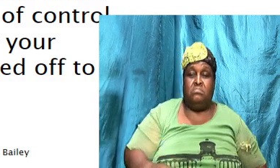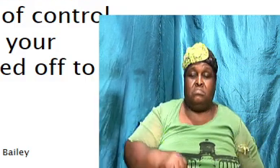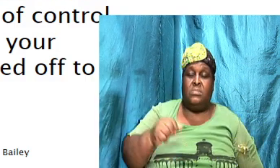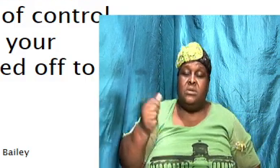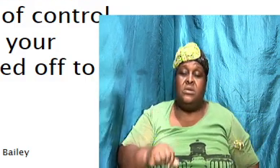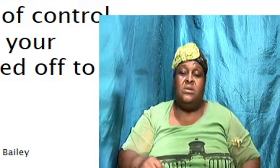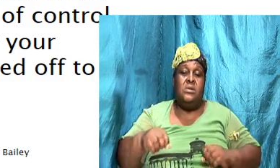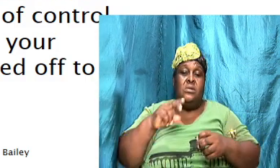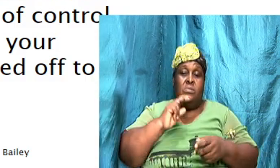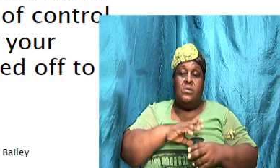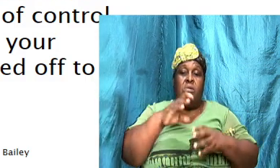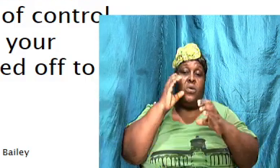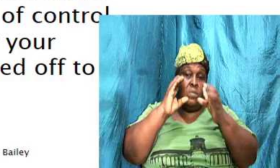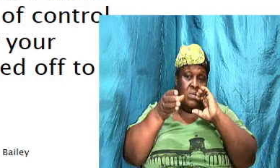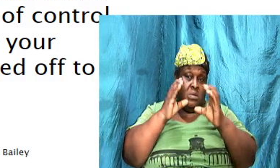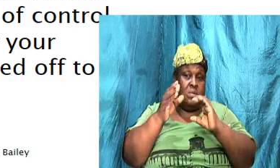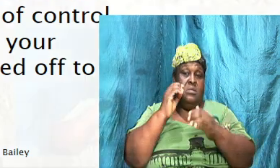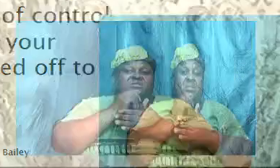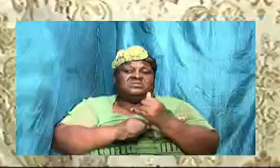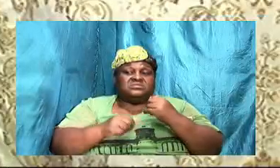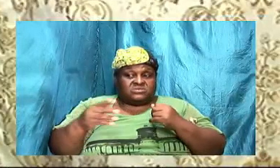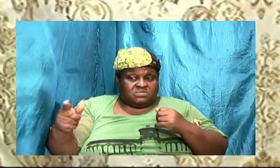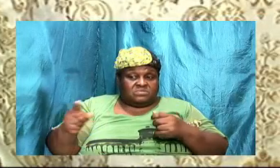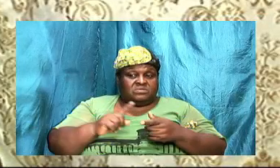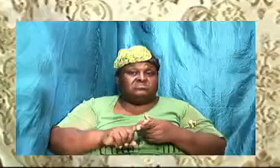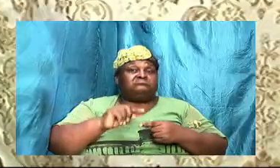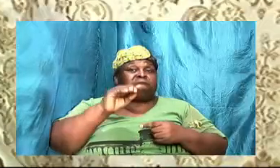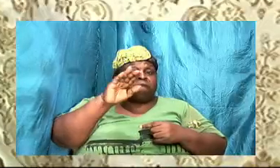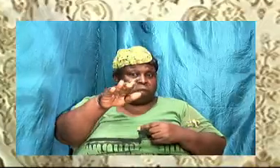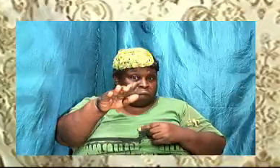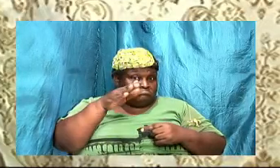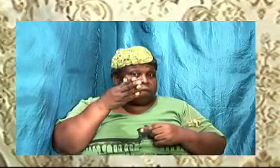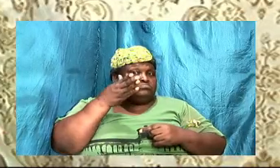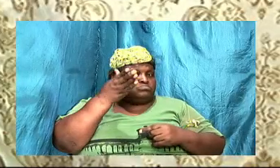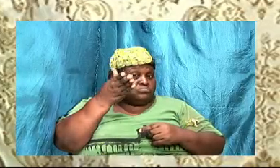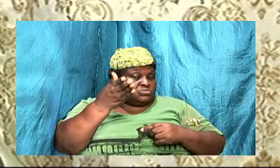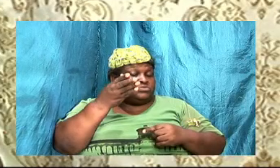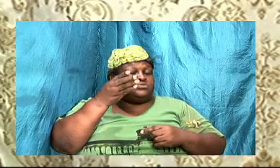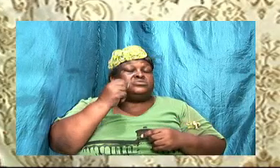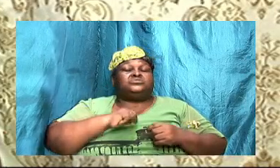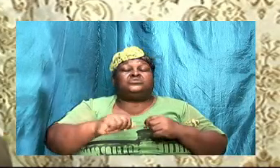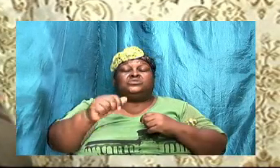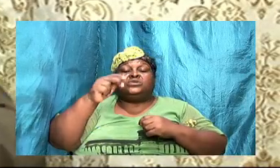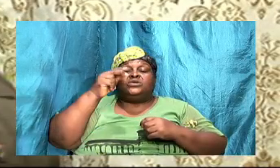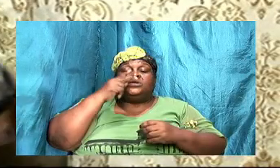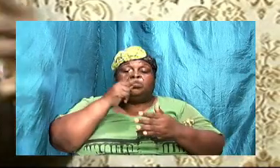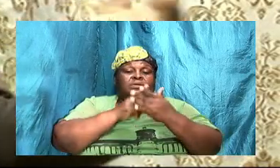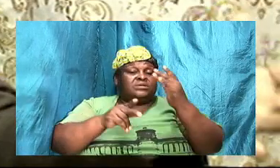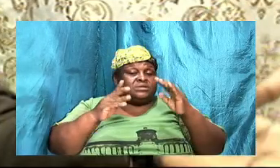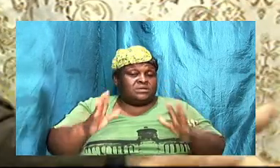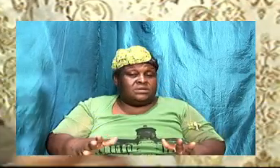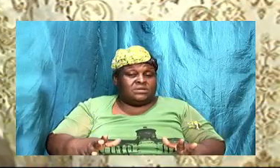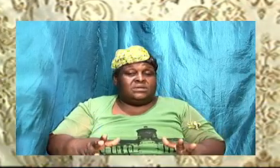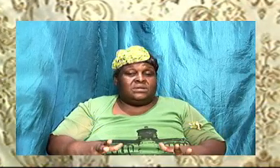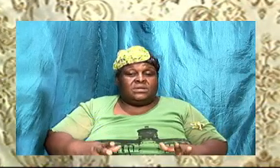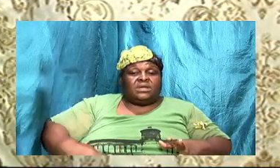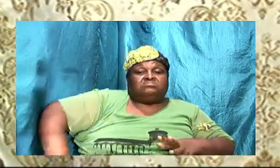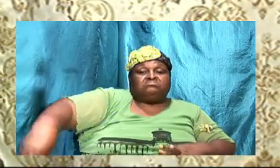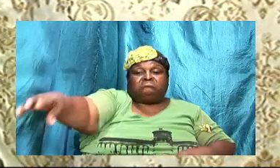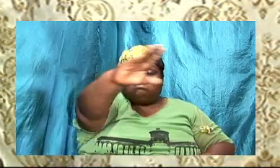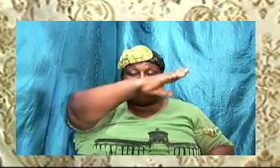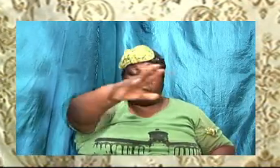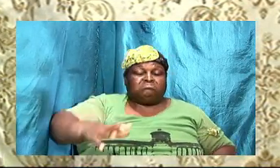to your partner. Hence, we can have a conversation and be a while and, you know, be throwing our hands,